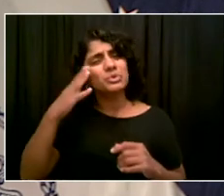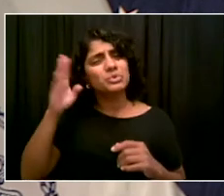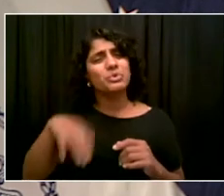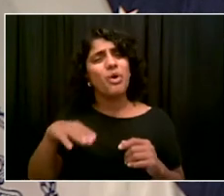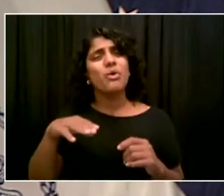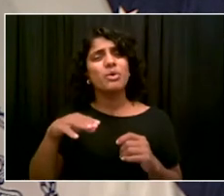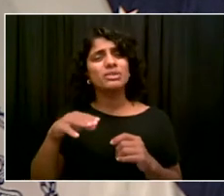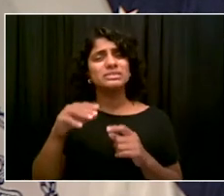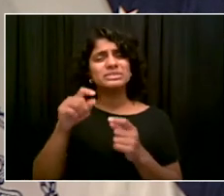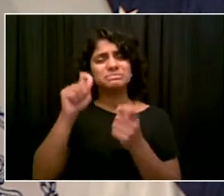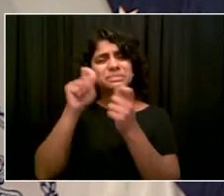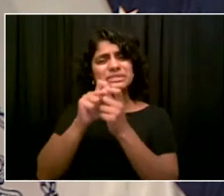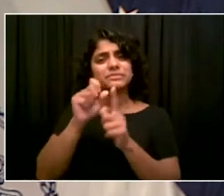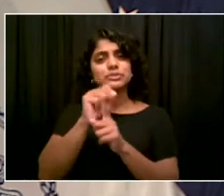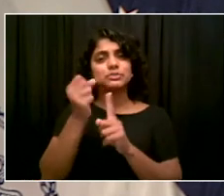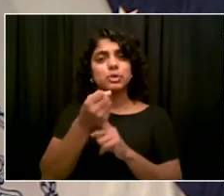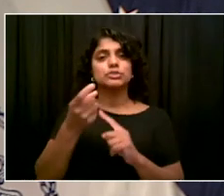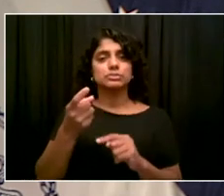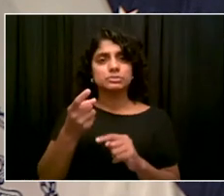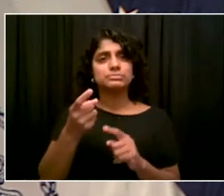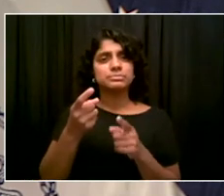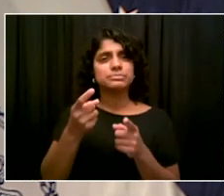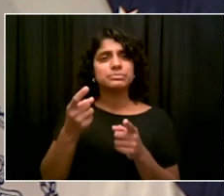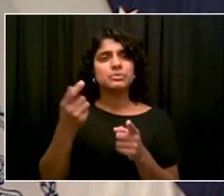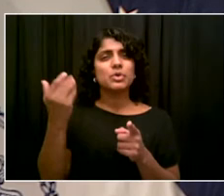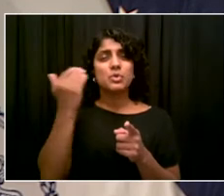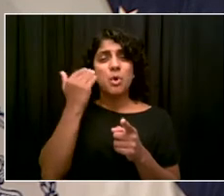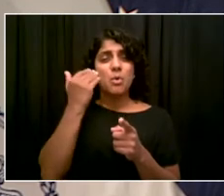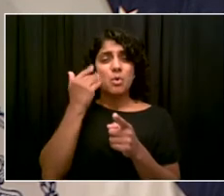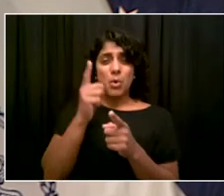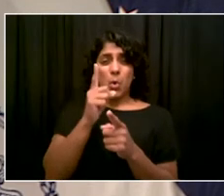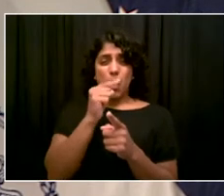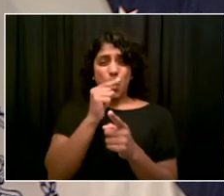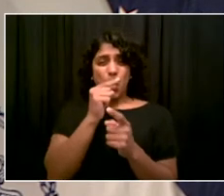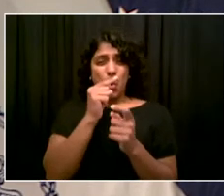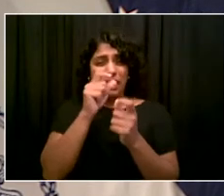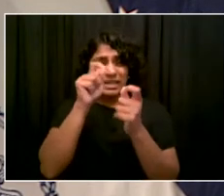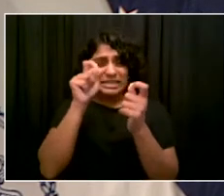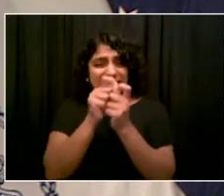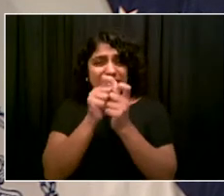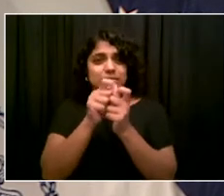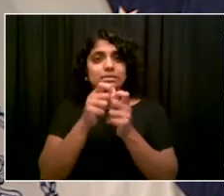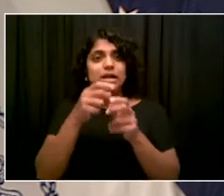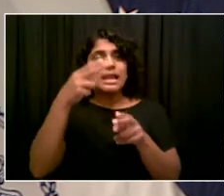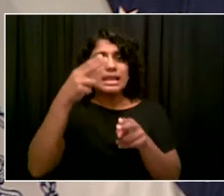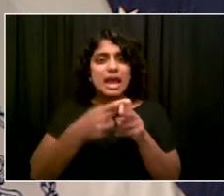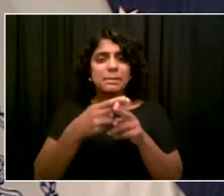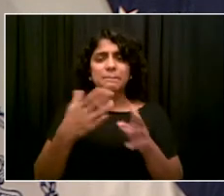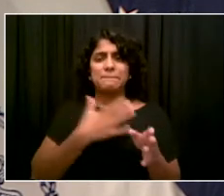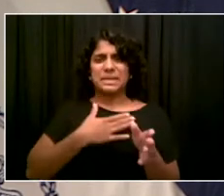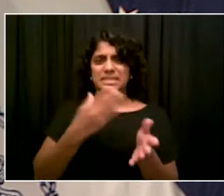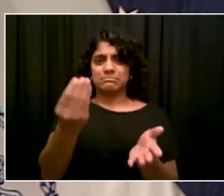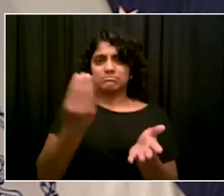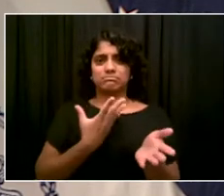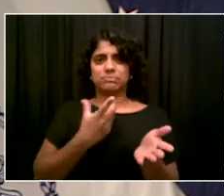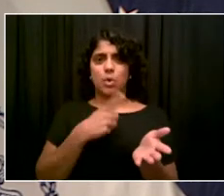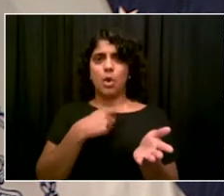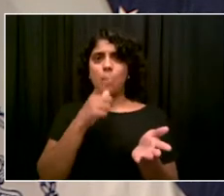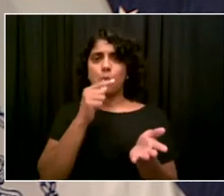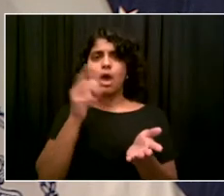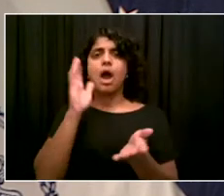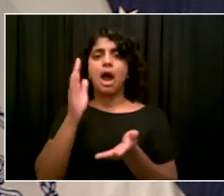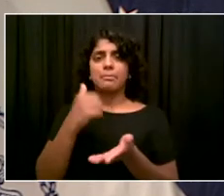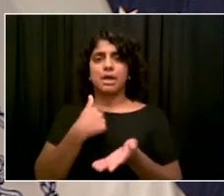It really bothers me to hear that this much time has passed and anyone isn't getting the help they need. So we will expedite that. Go ahead, Andrew.